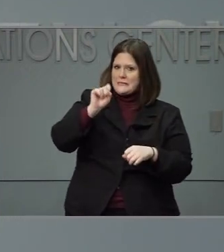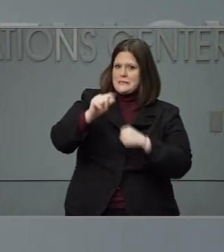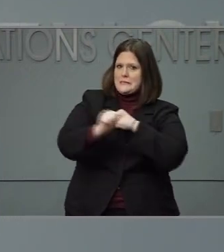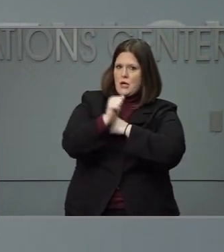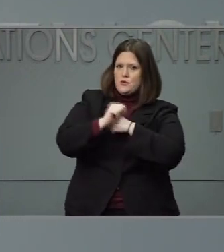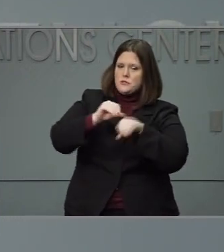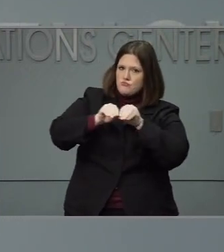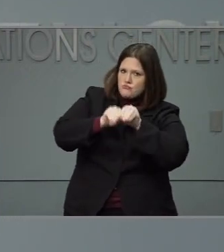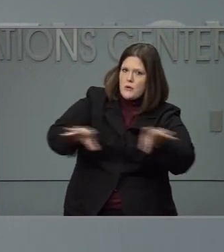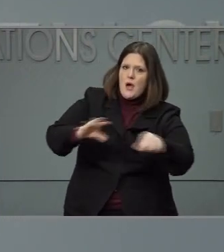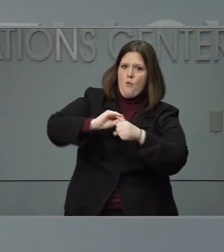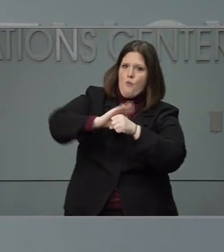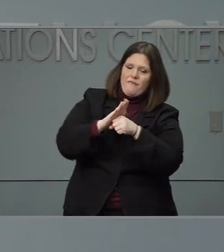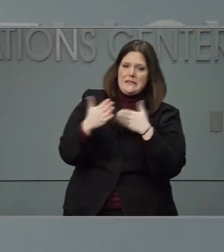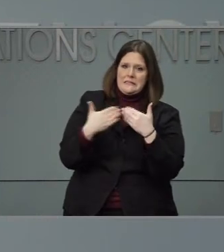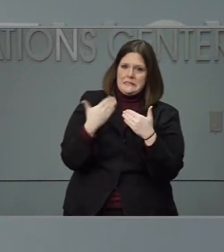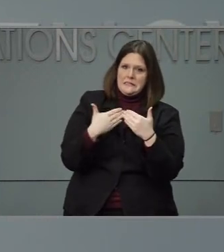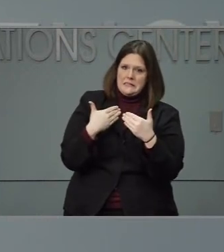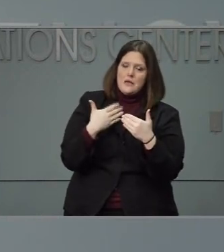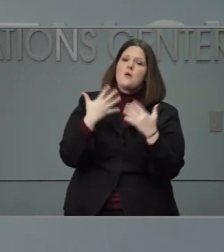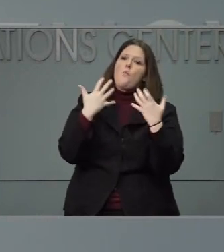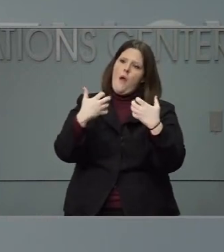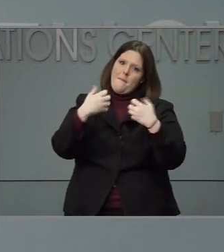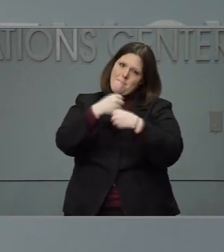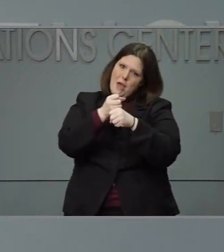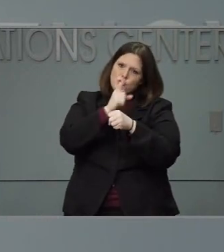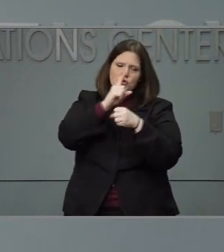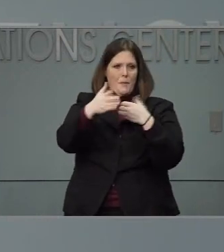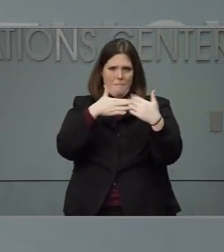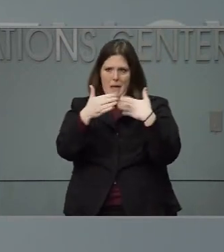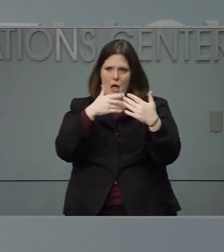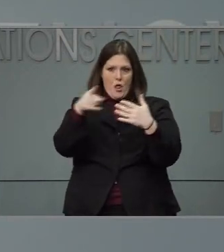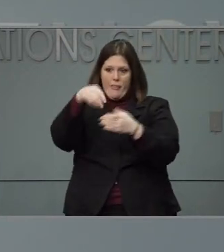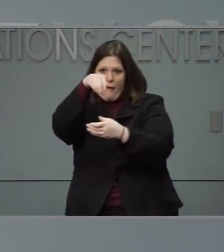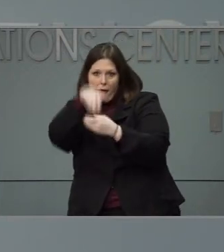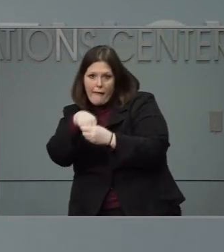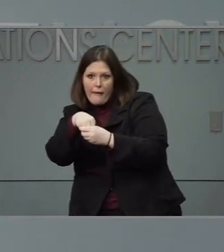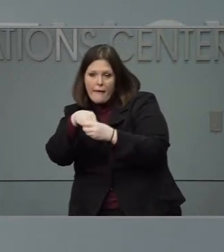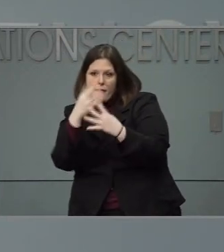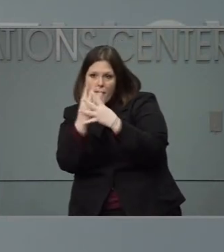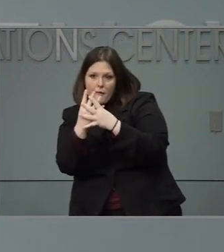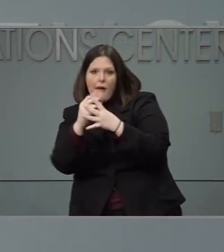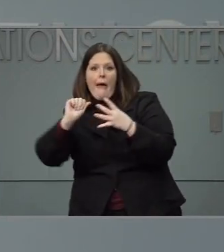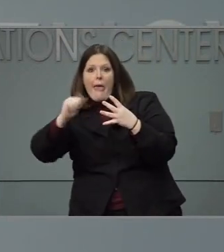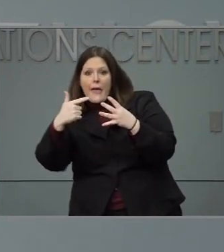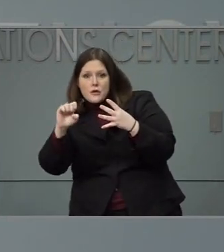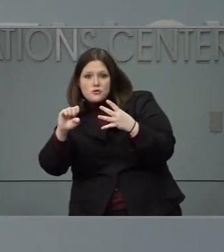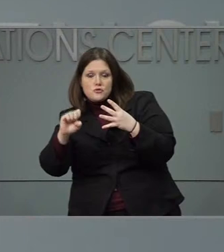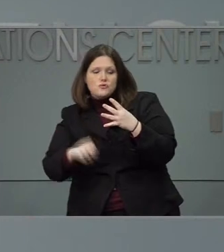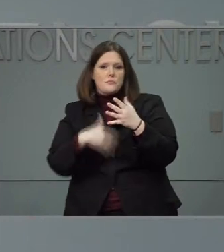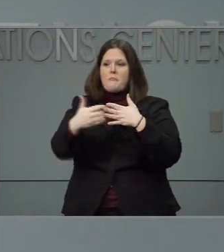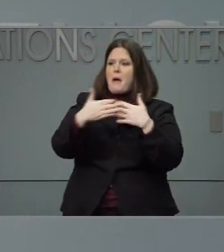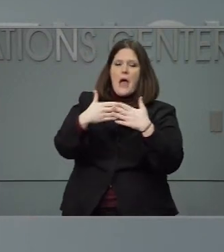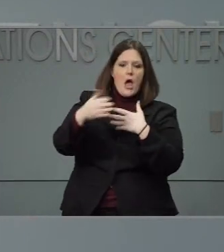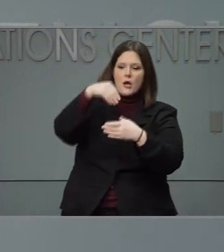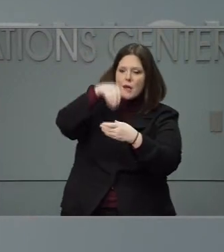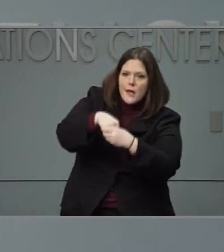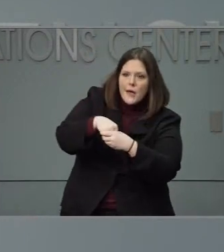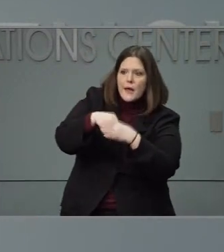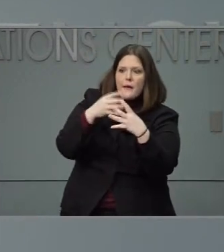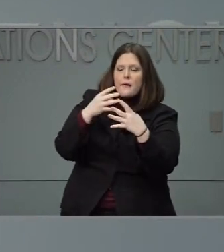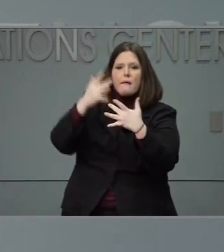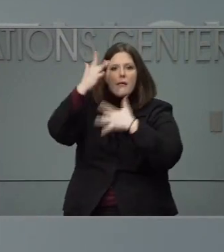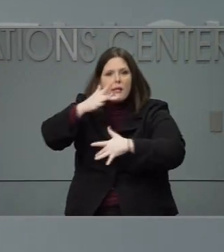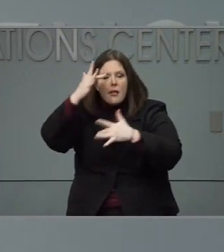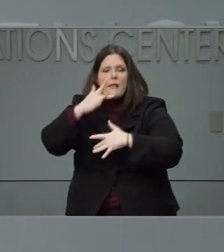sure that folks have access to that vaccine, whether they fall into that category because of their age. So if you are in a congregate setting and